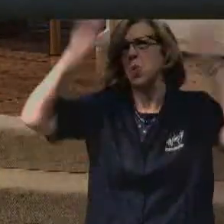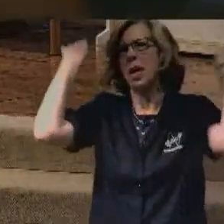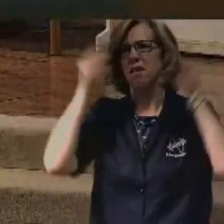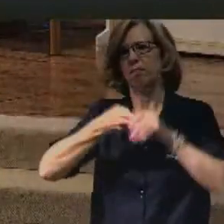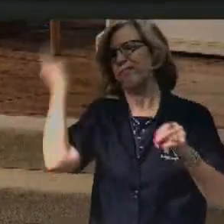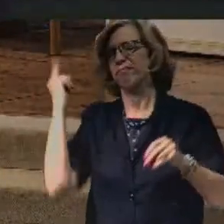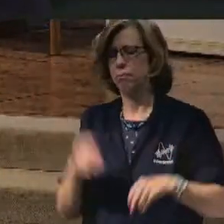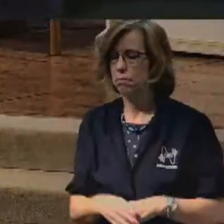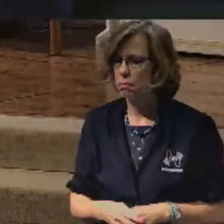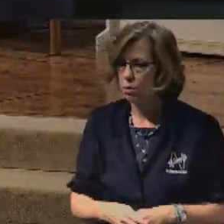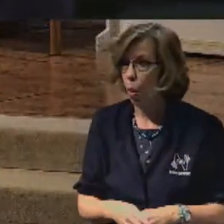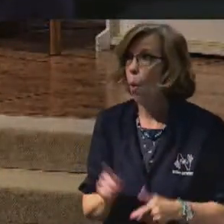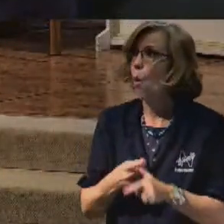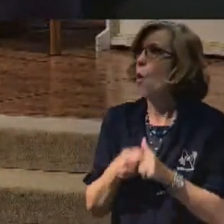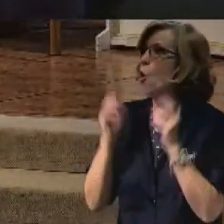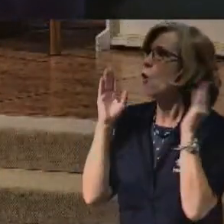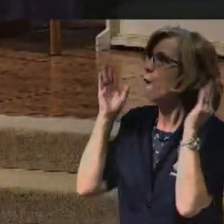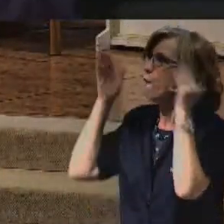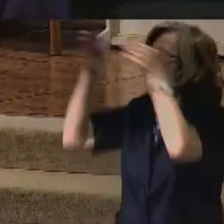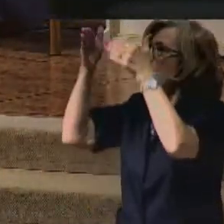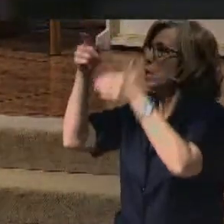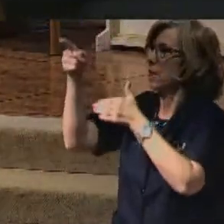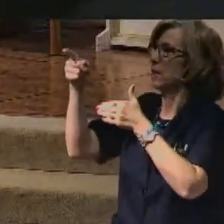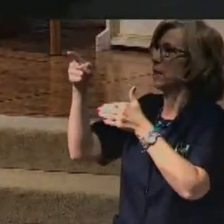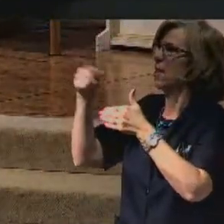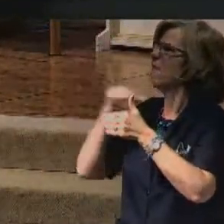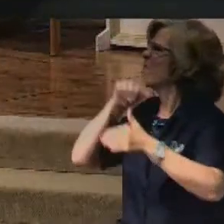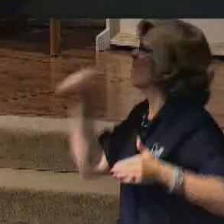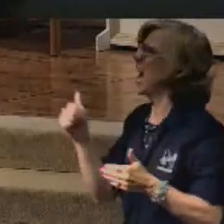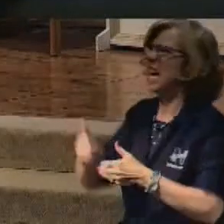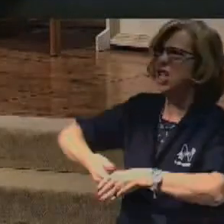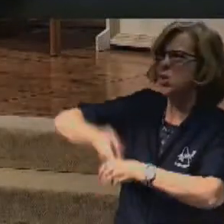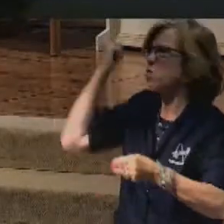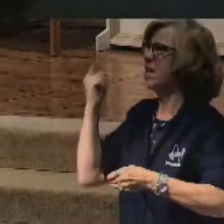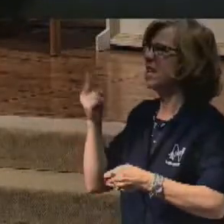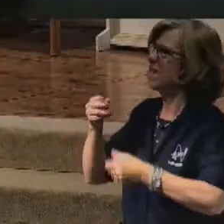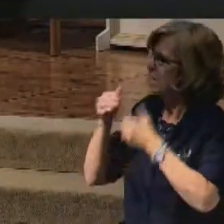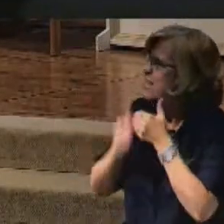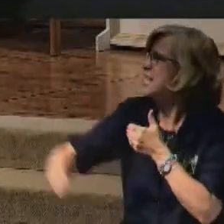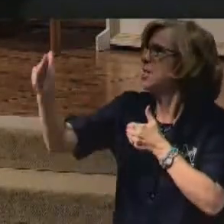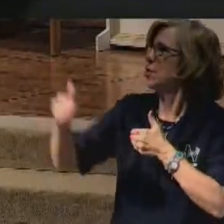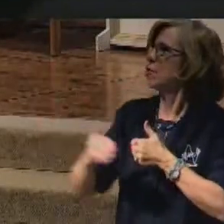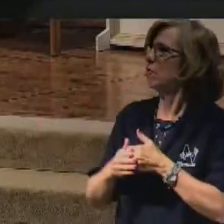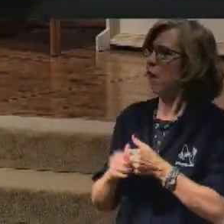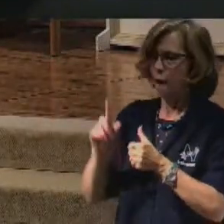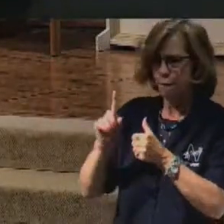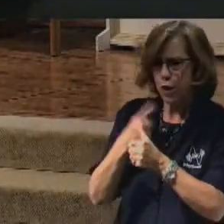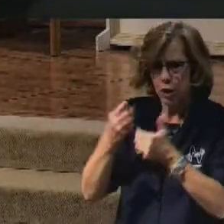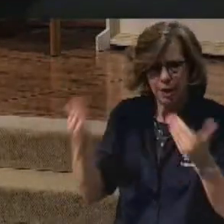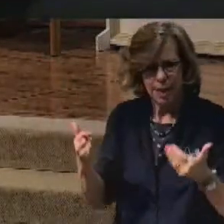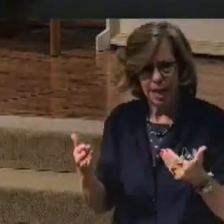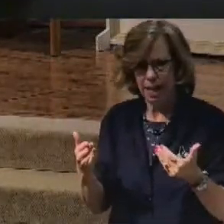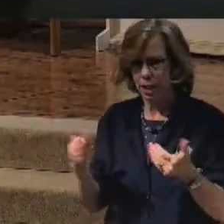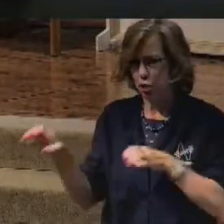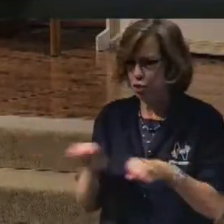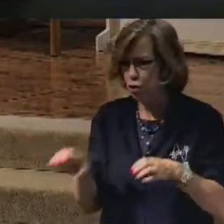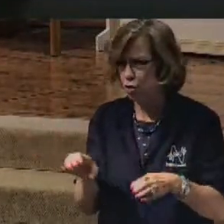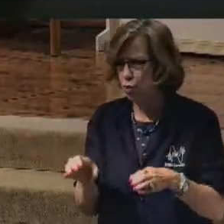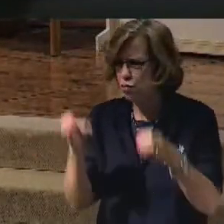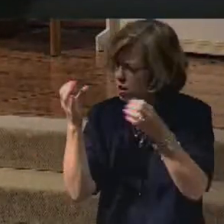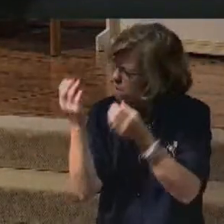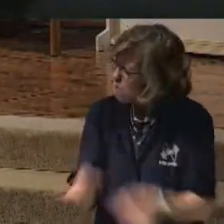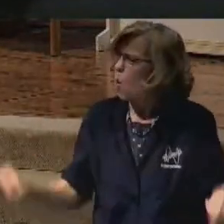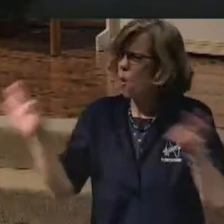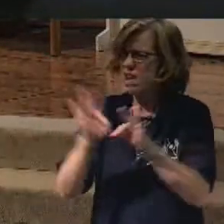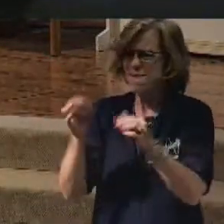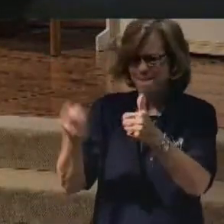can keep your eyes fixed on the finish line. Say, I'm not going to quit. I'm going to keep going. This is the first thing I'm going to do. This is the most important